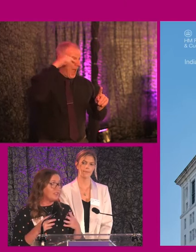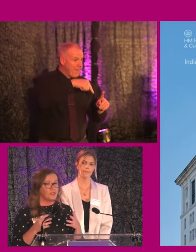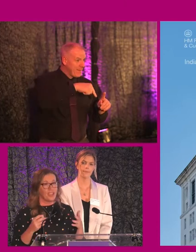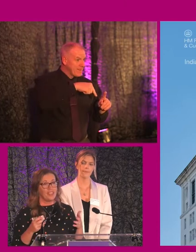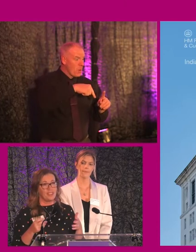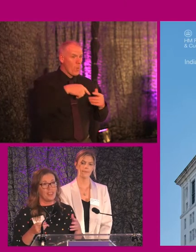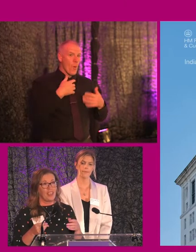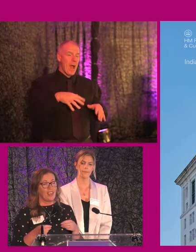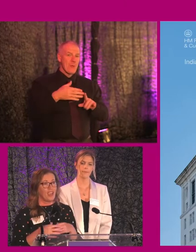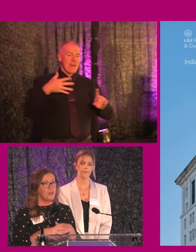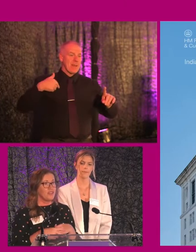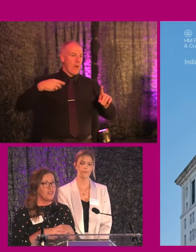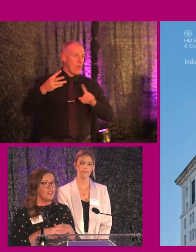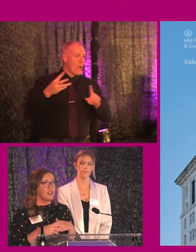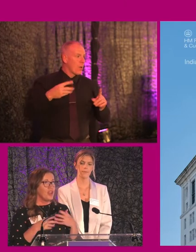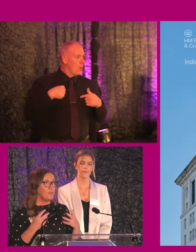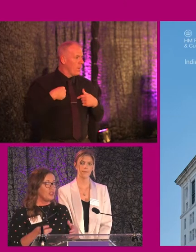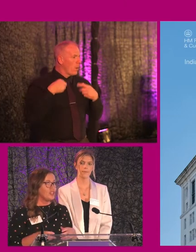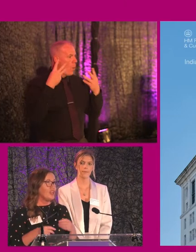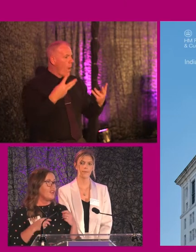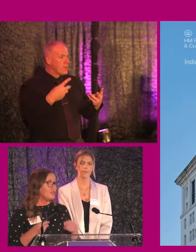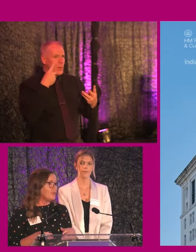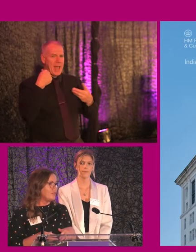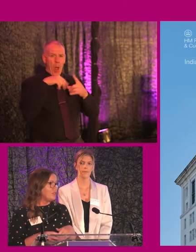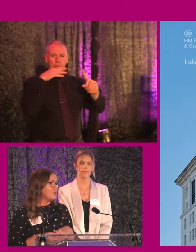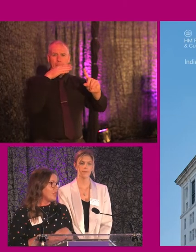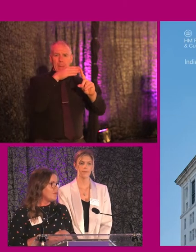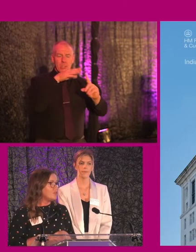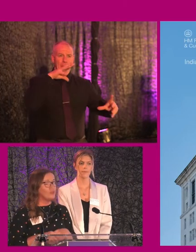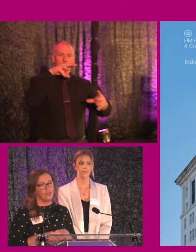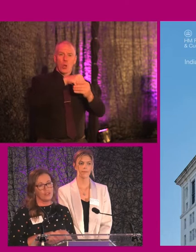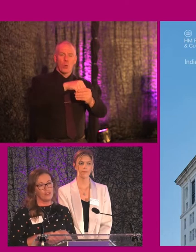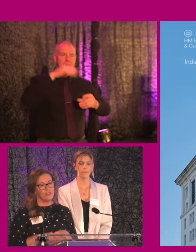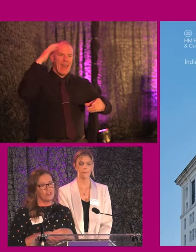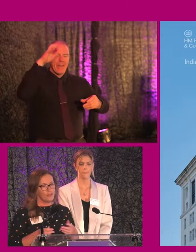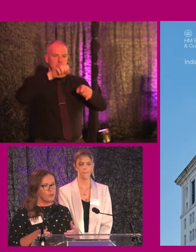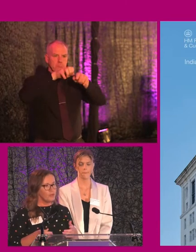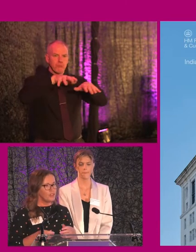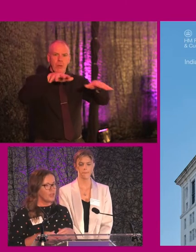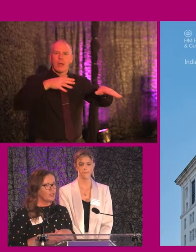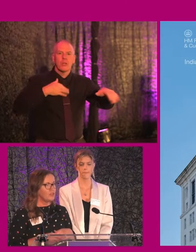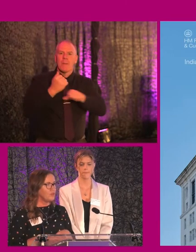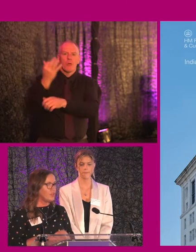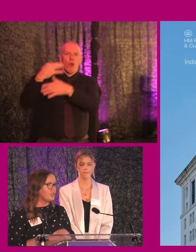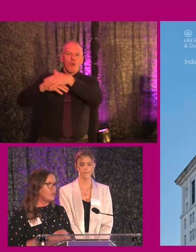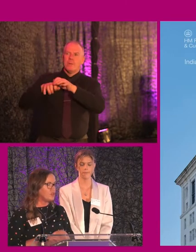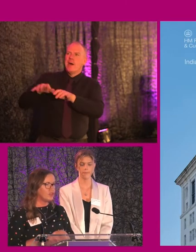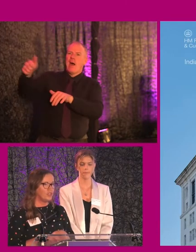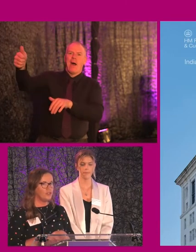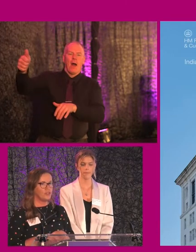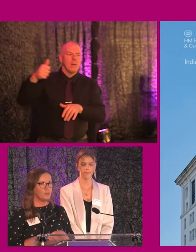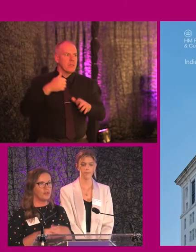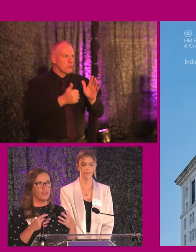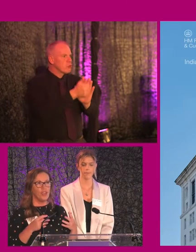committed to trying to get our ambition, our inclusive ethos out there, not just to government bodies, but actually to the wider construction